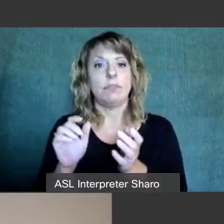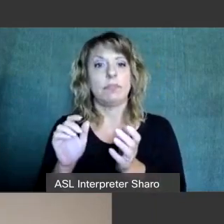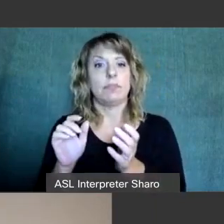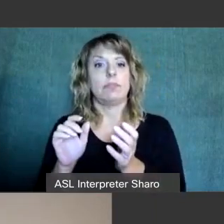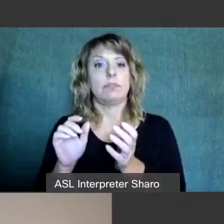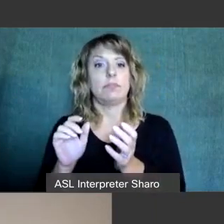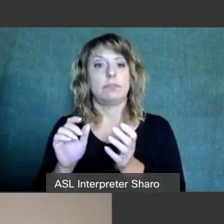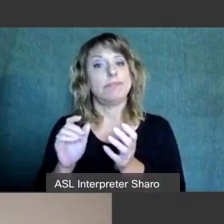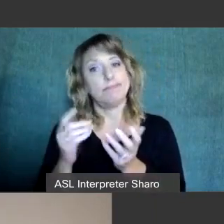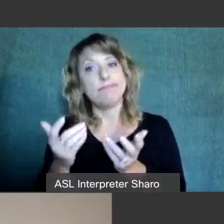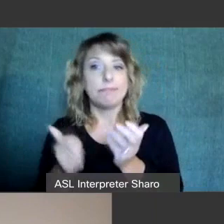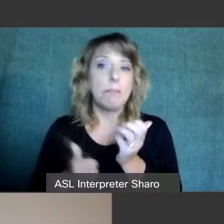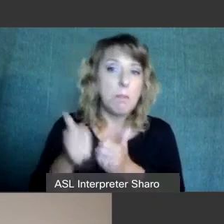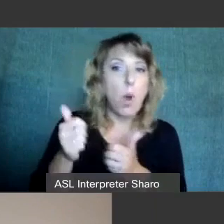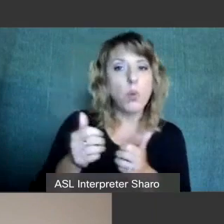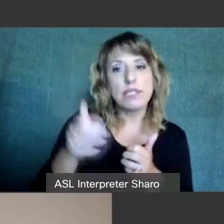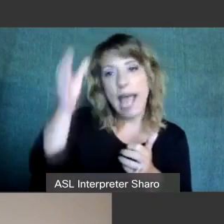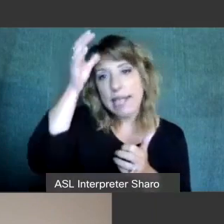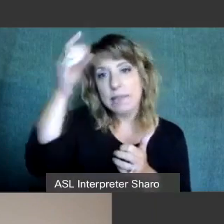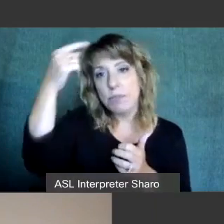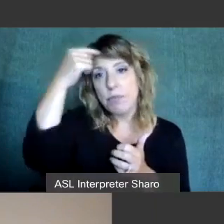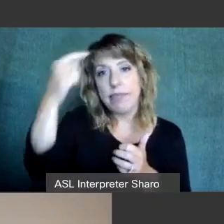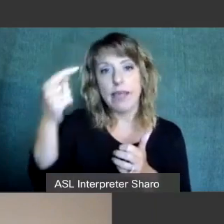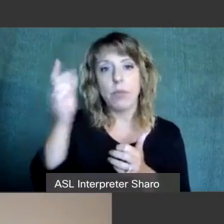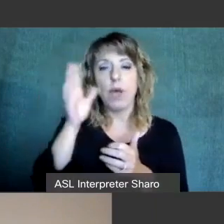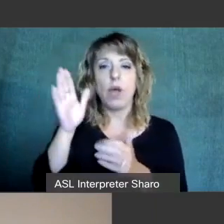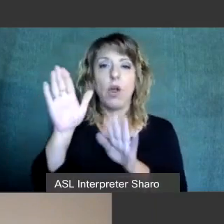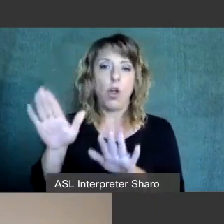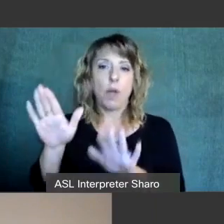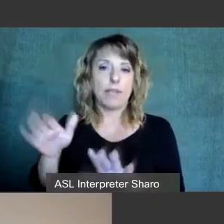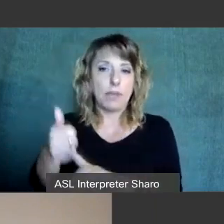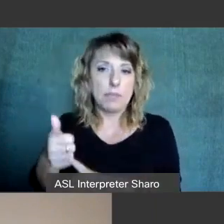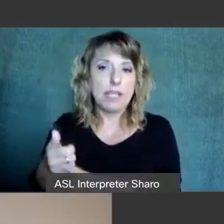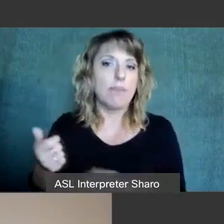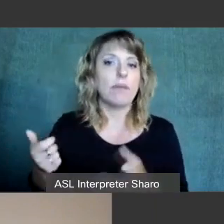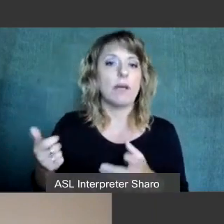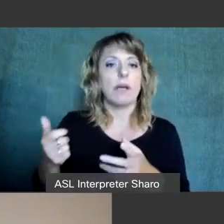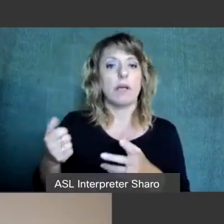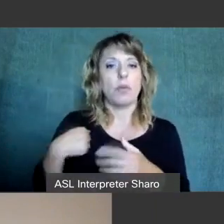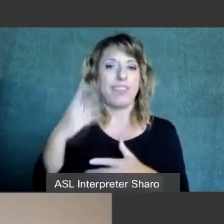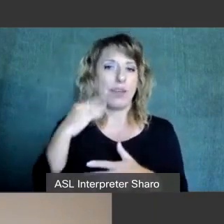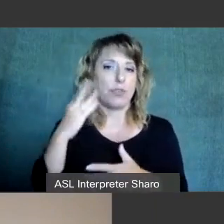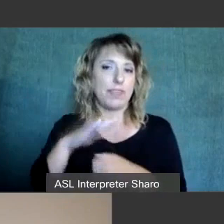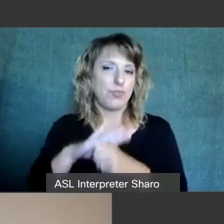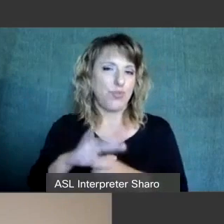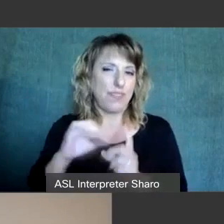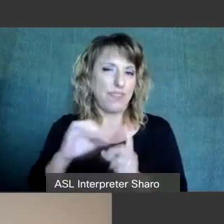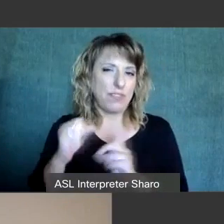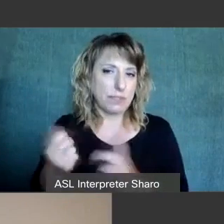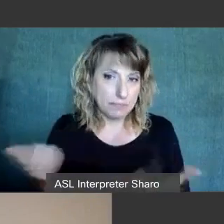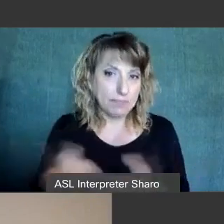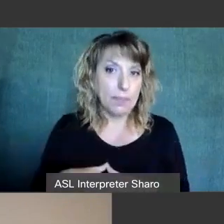most experts believe it is to try to calm themselves down when they are experiencing a stressful situation.